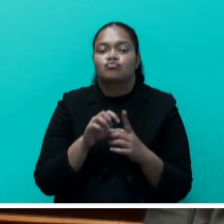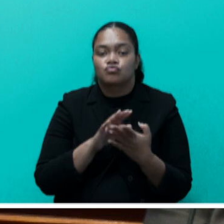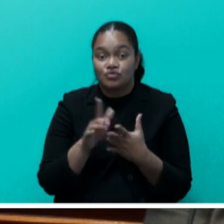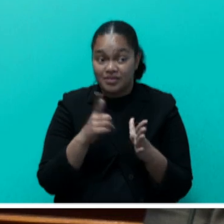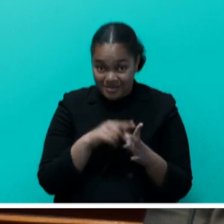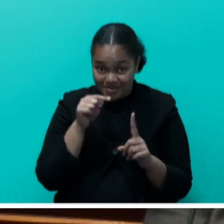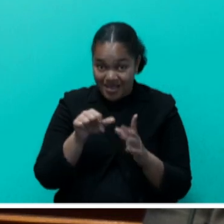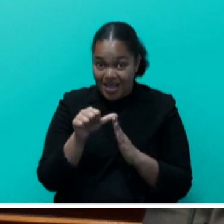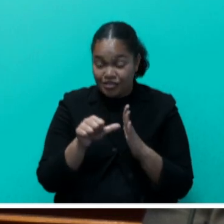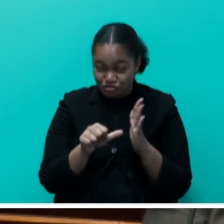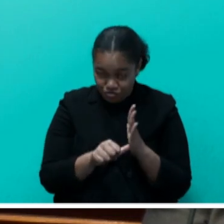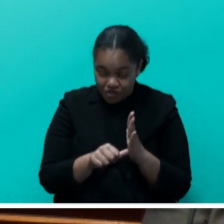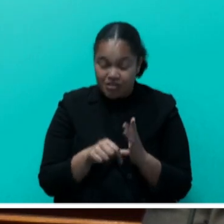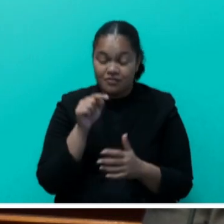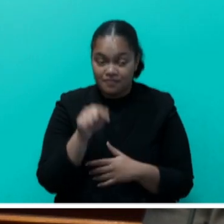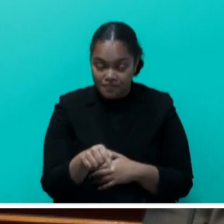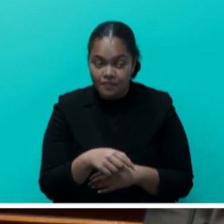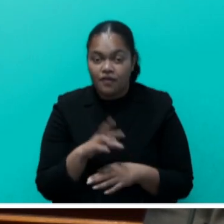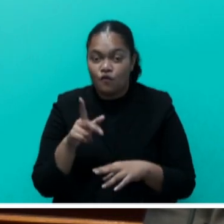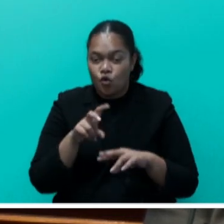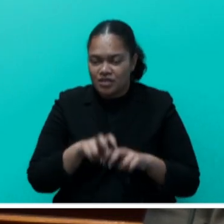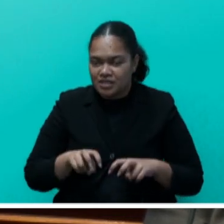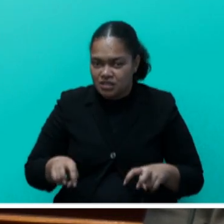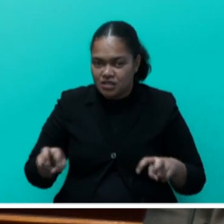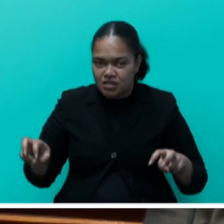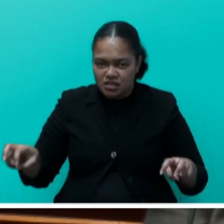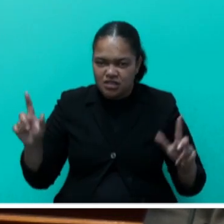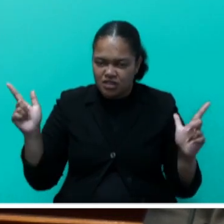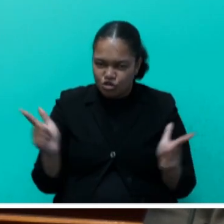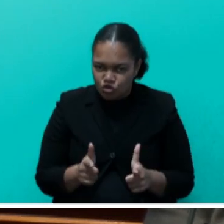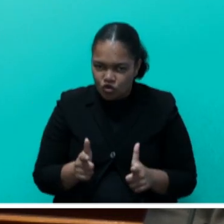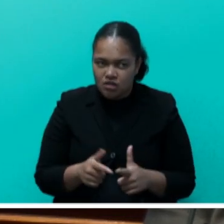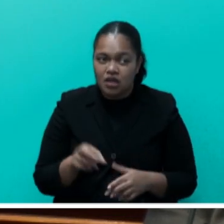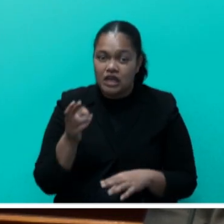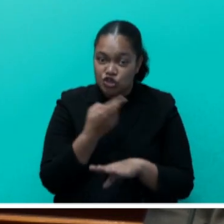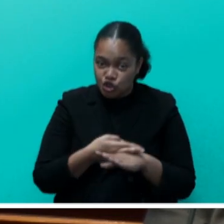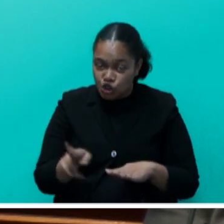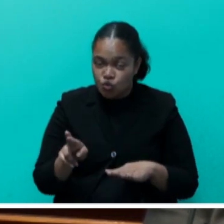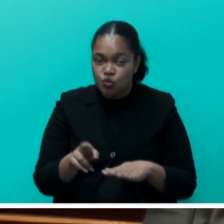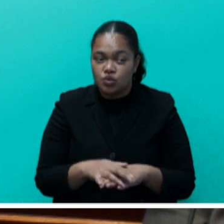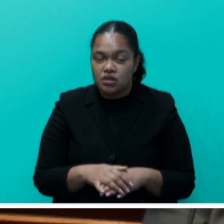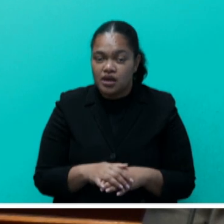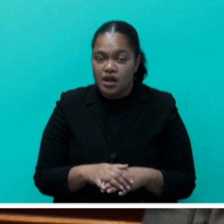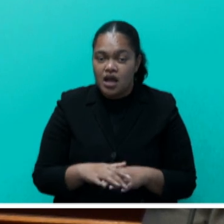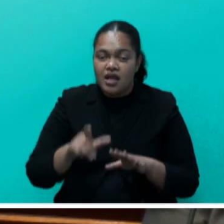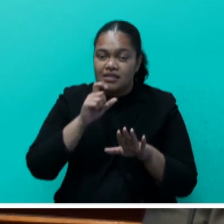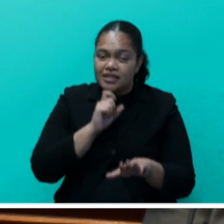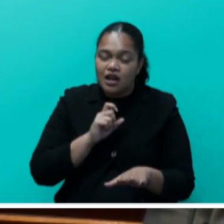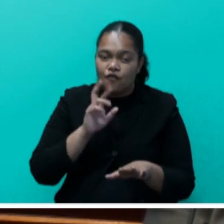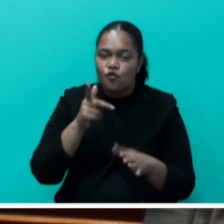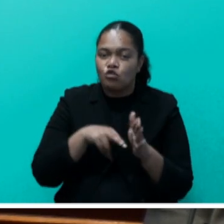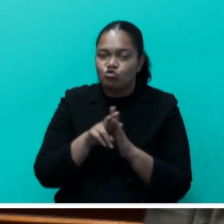Barbuda Agenda for SEEDS, shortened ABAS, a renewed declaration for resilient